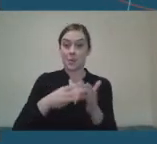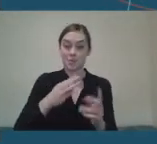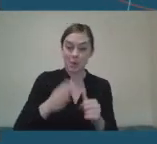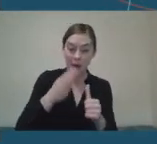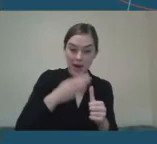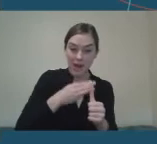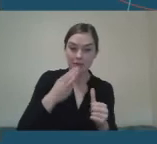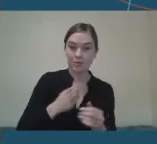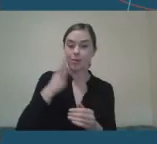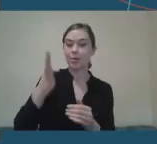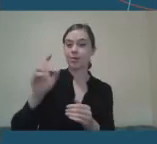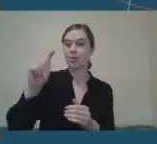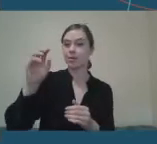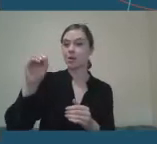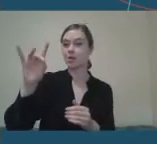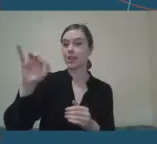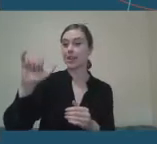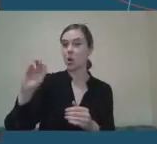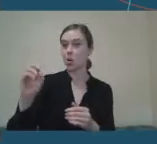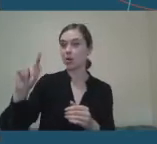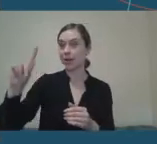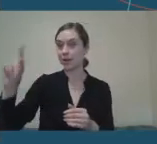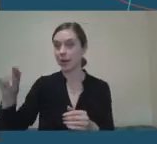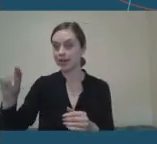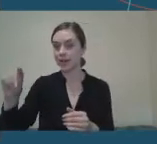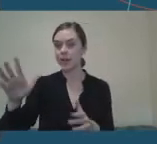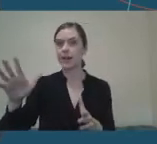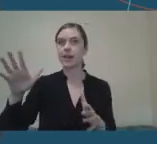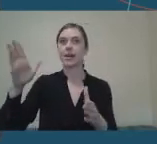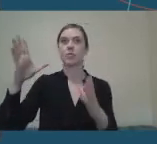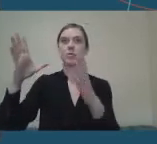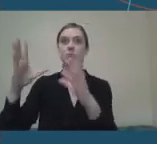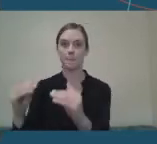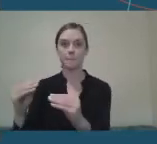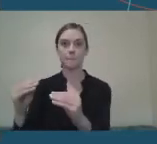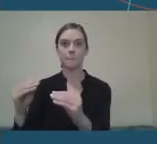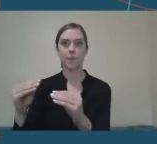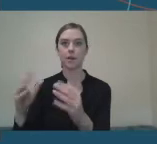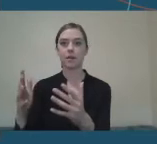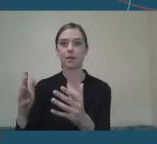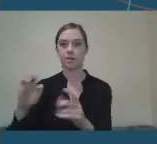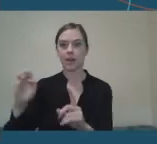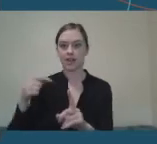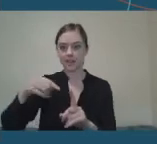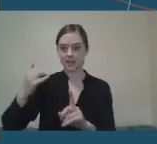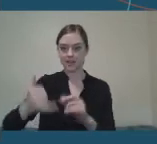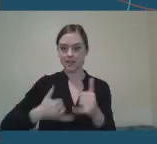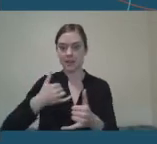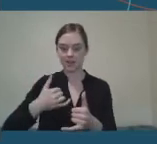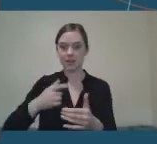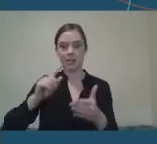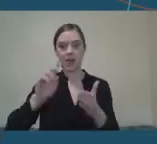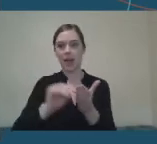2020. And that all came to a halt at an earlier part of this year when it was announced that the Games would be postponed in